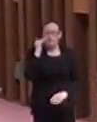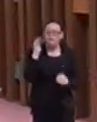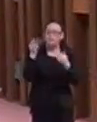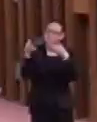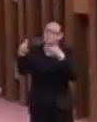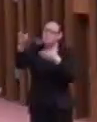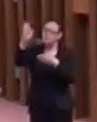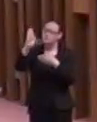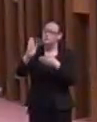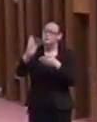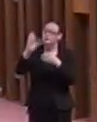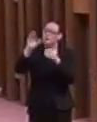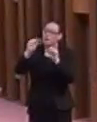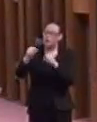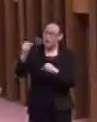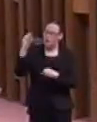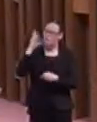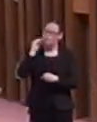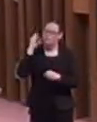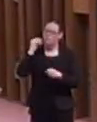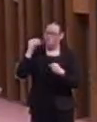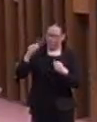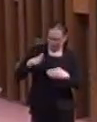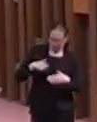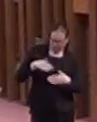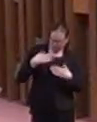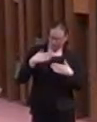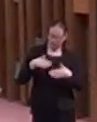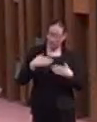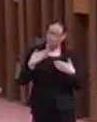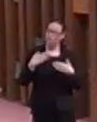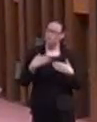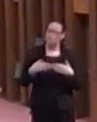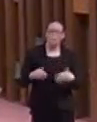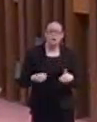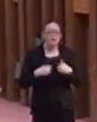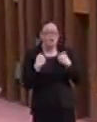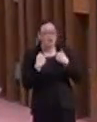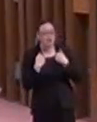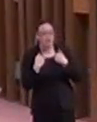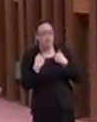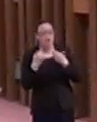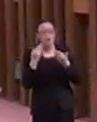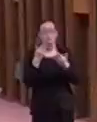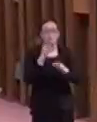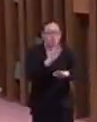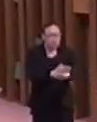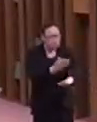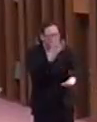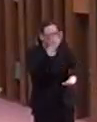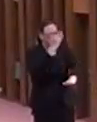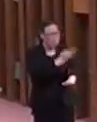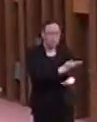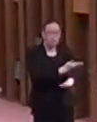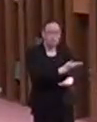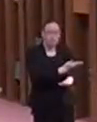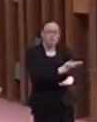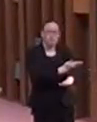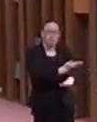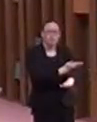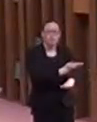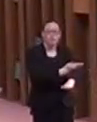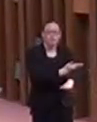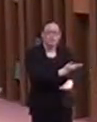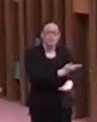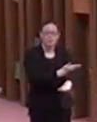better sense of excitement, and life will be that much better. As we sing, if